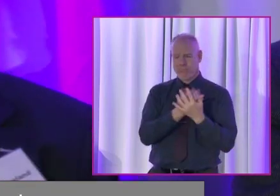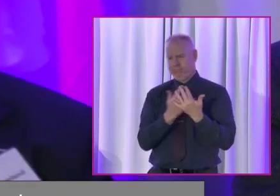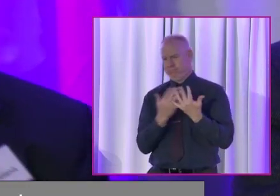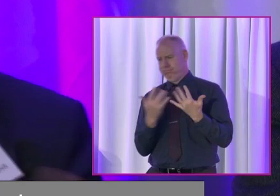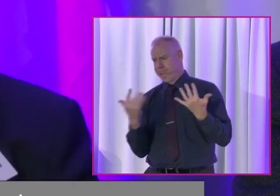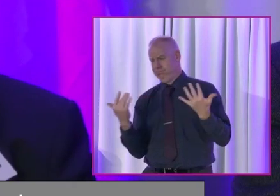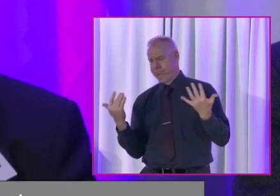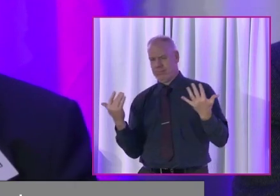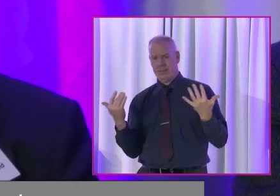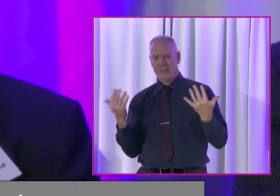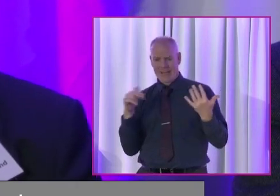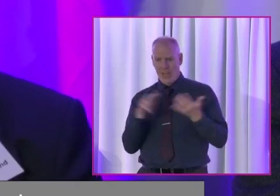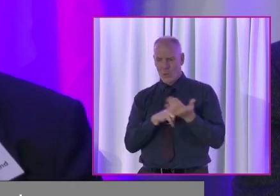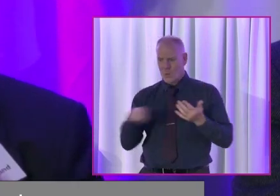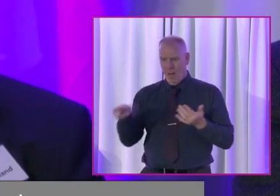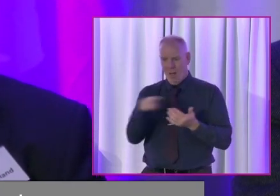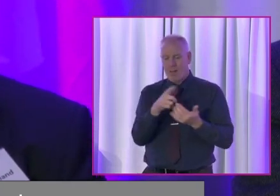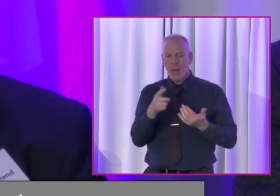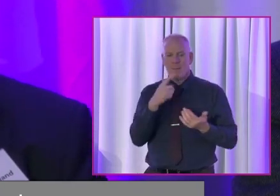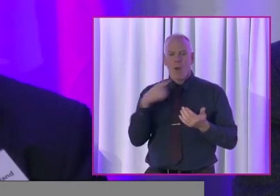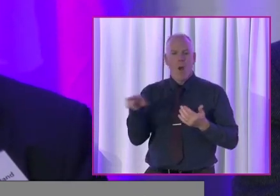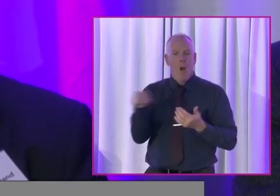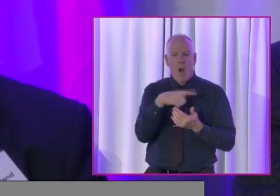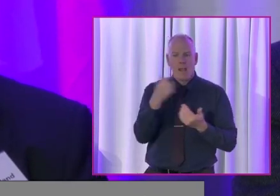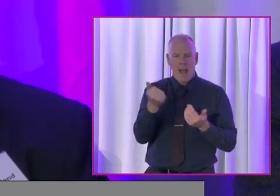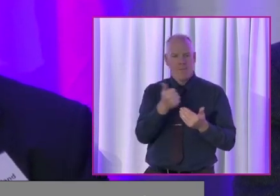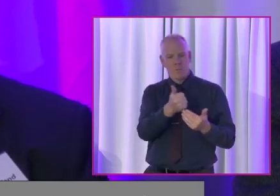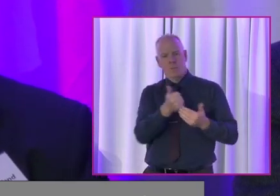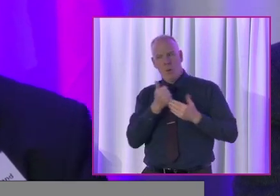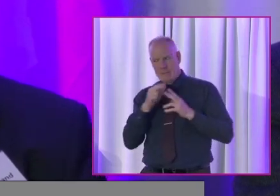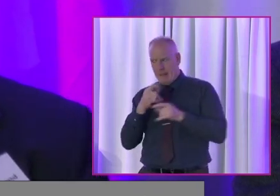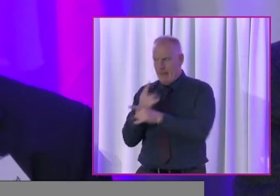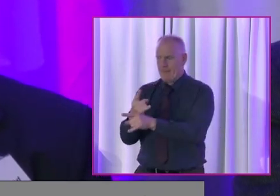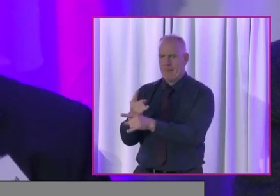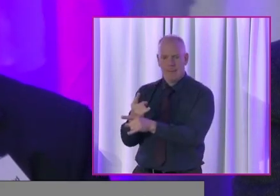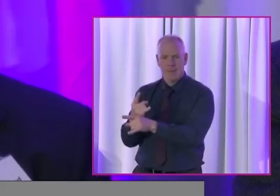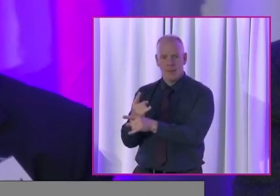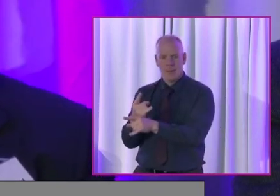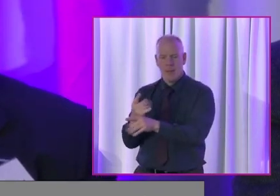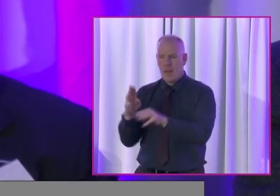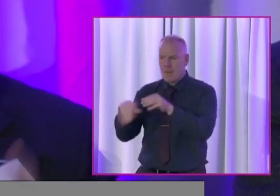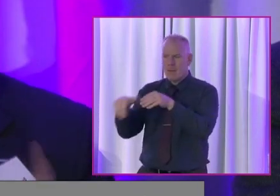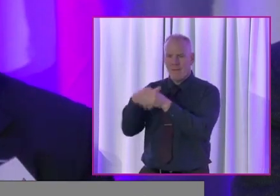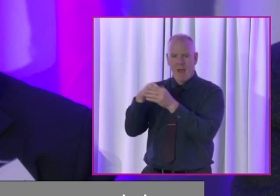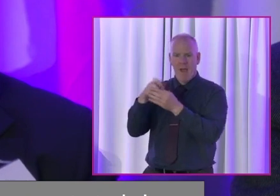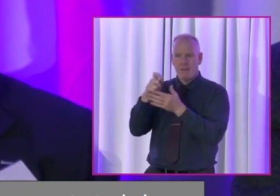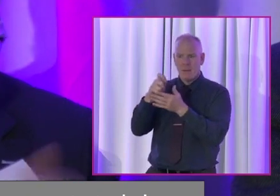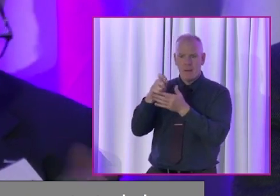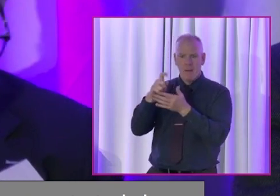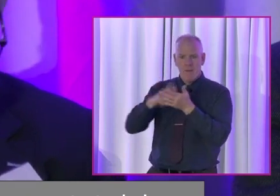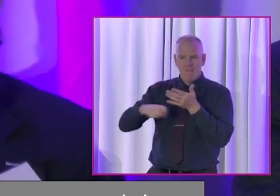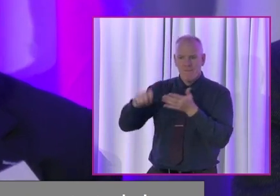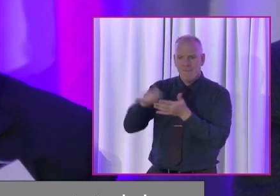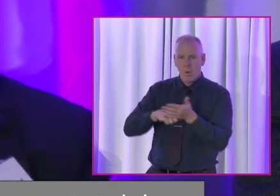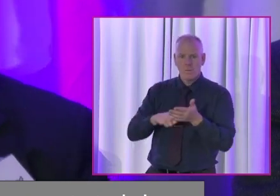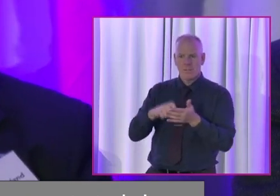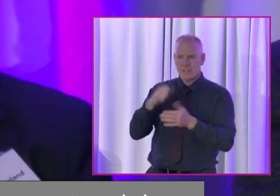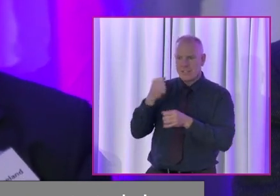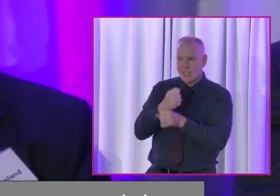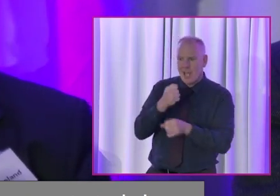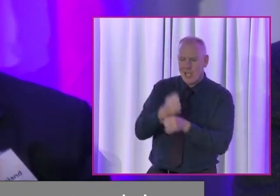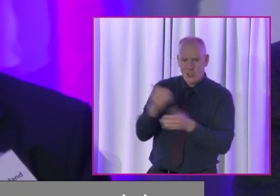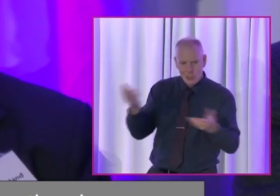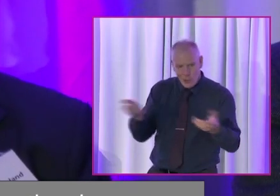We tag them one way or another. But they all have assets they can bring to this. They can get people to polling stations. They know people. They can encourage people.